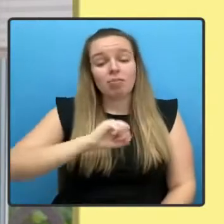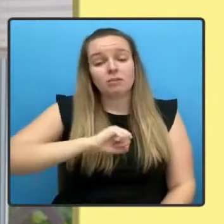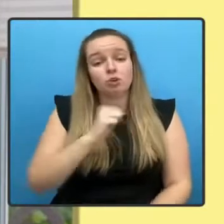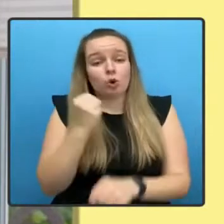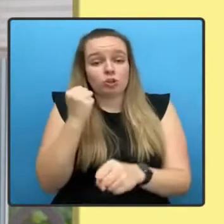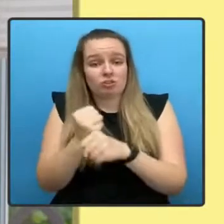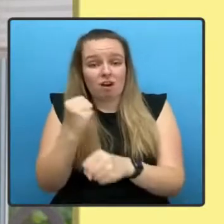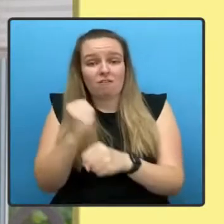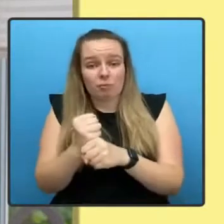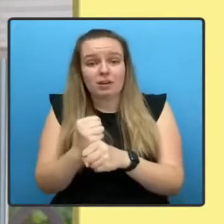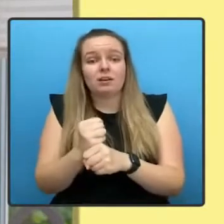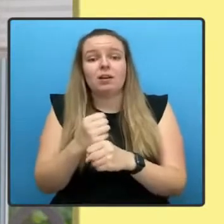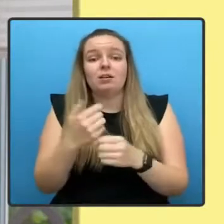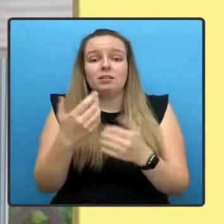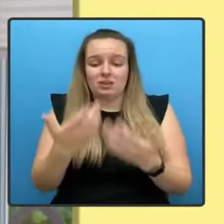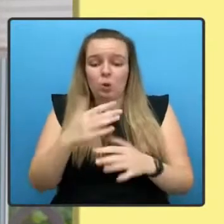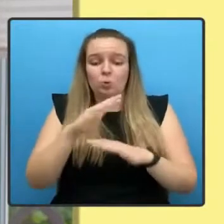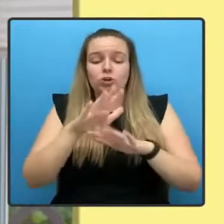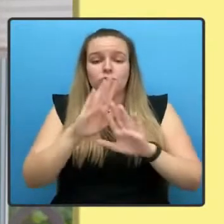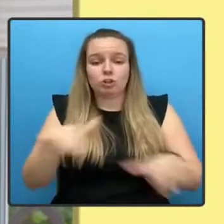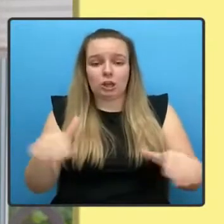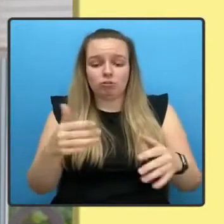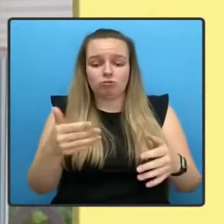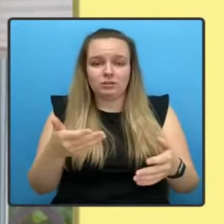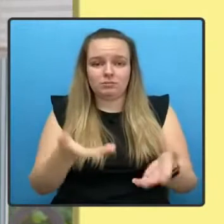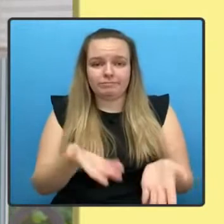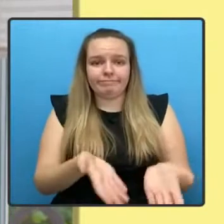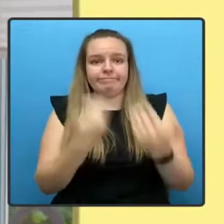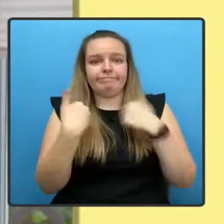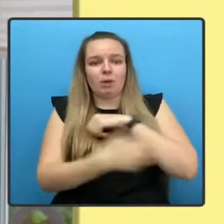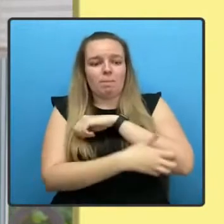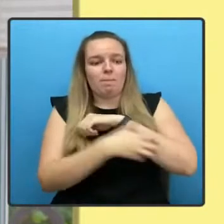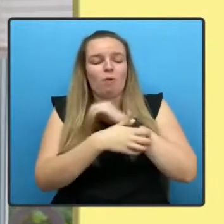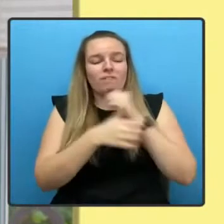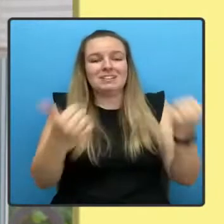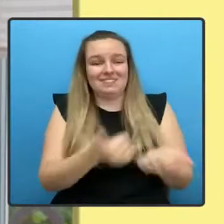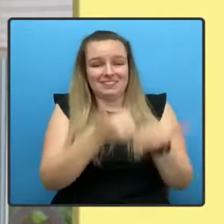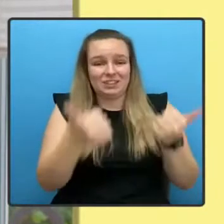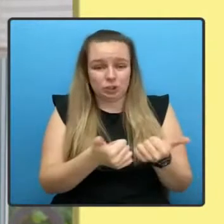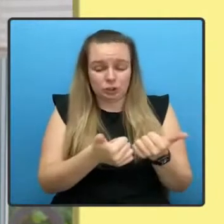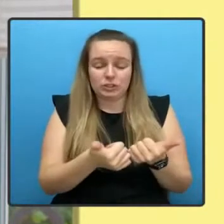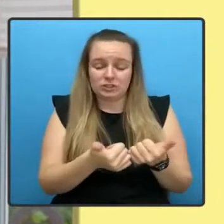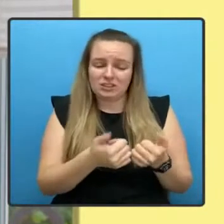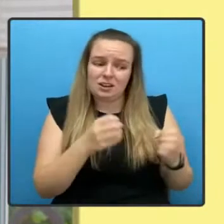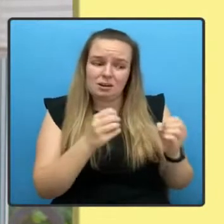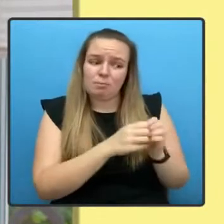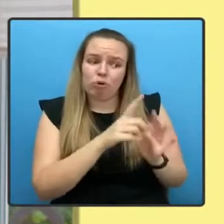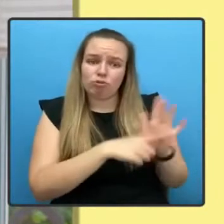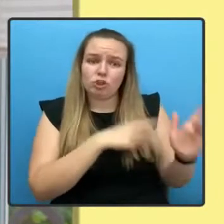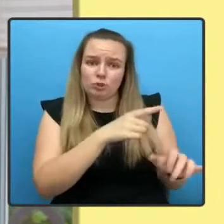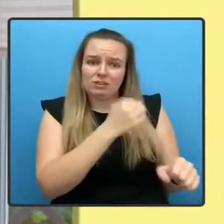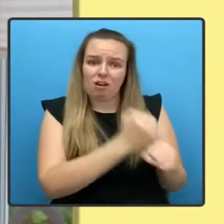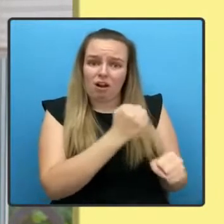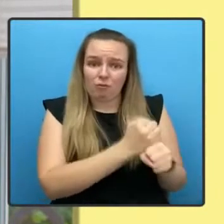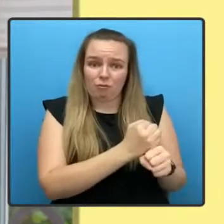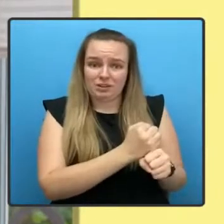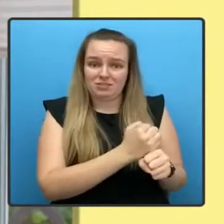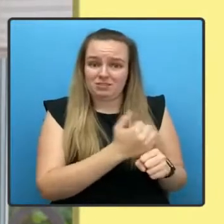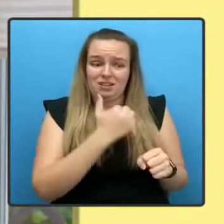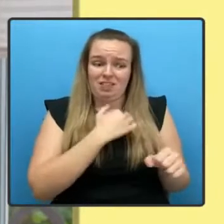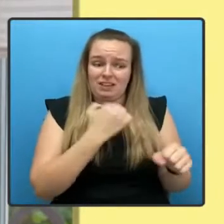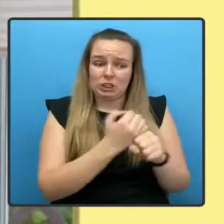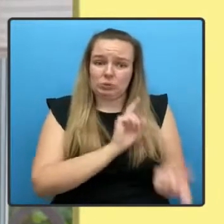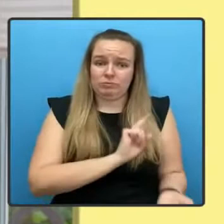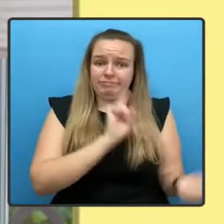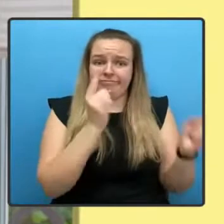out of poverty. Shamefully, Boris Johnson's government is about to do the reverse. In just a